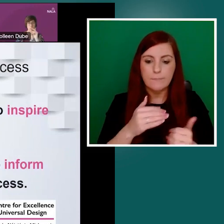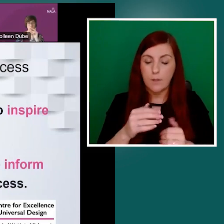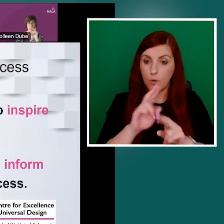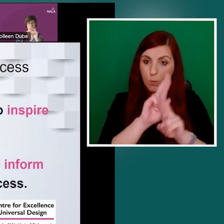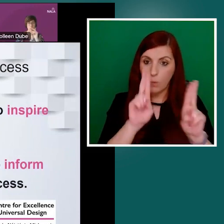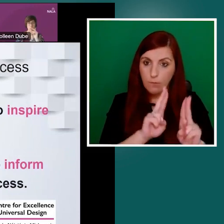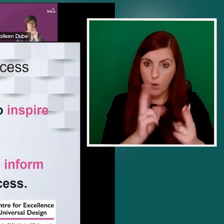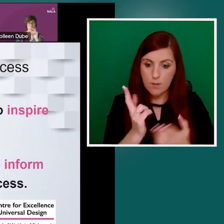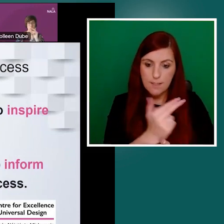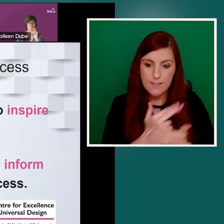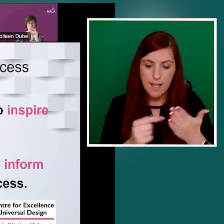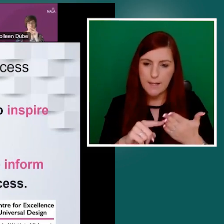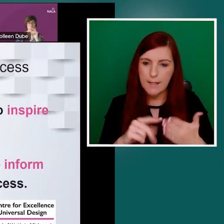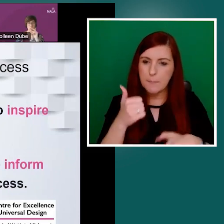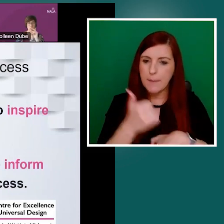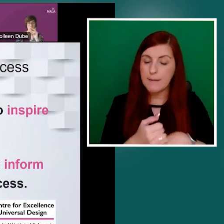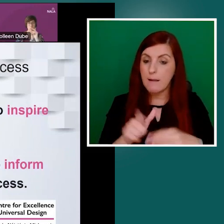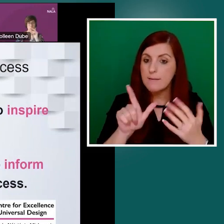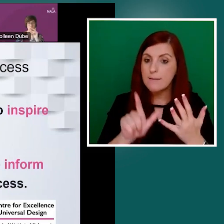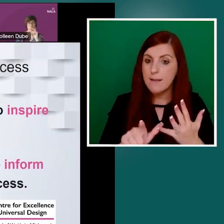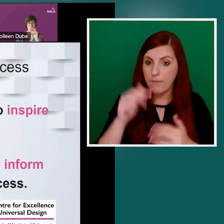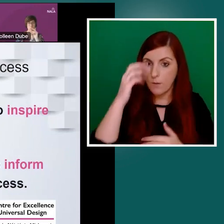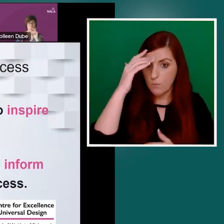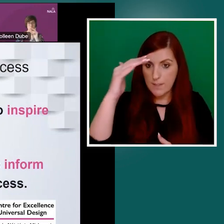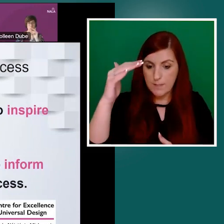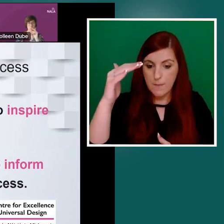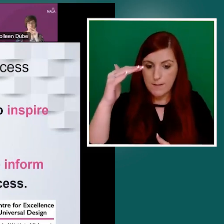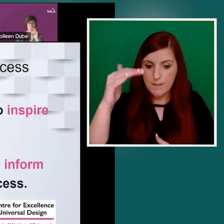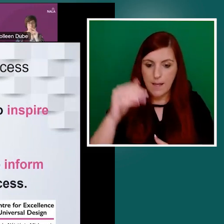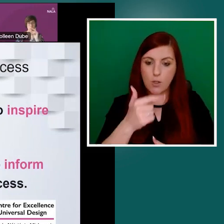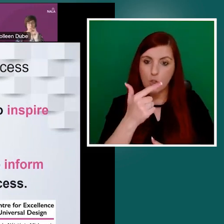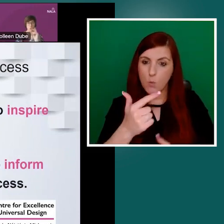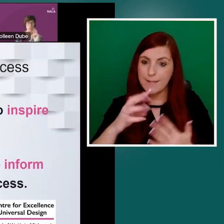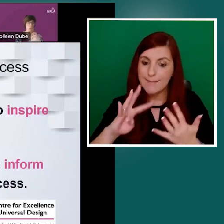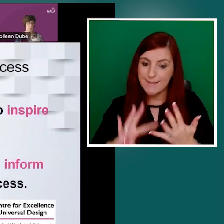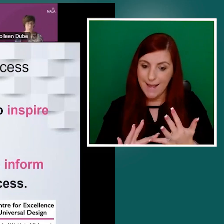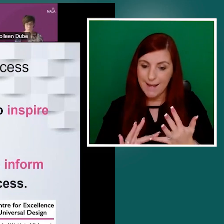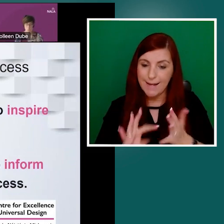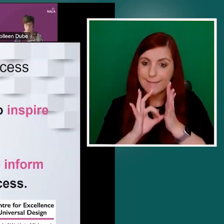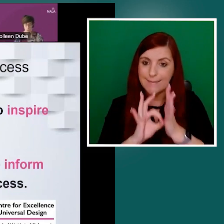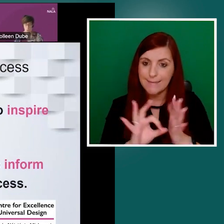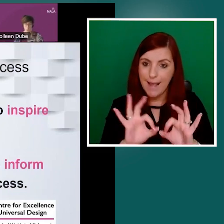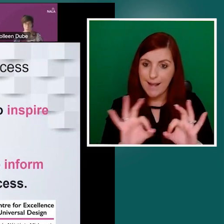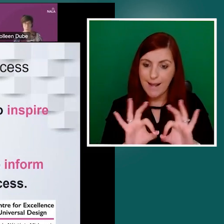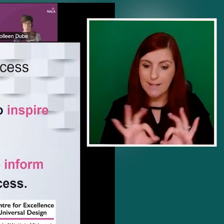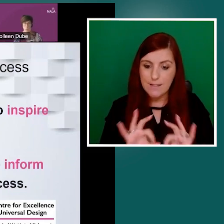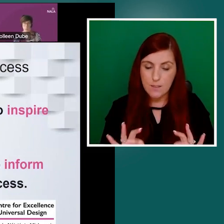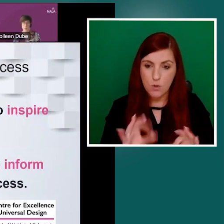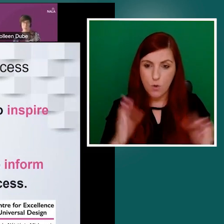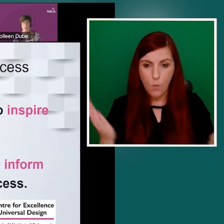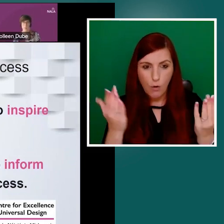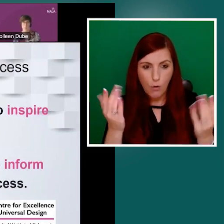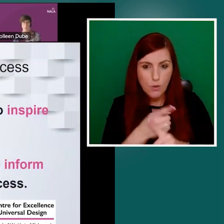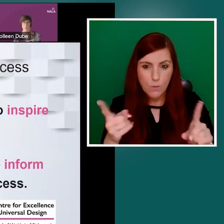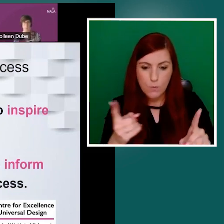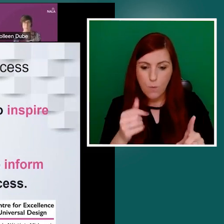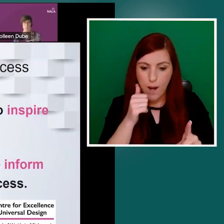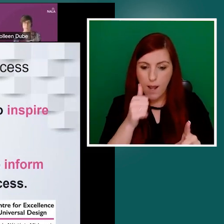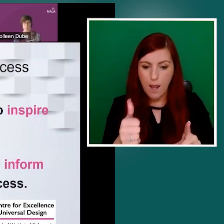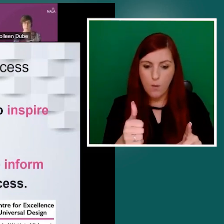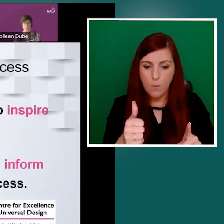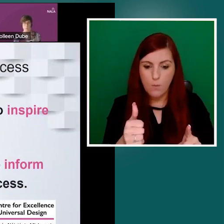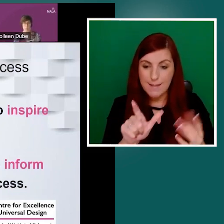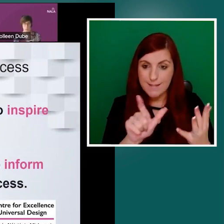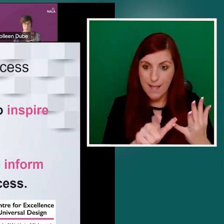guidelines. And so we encourage you to allow the 29, seven principles to inspire unique, easy to use design solutions.